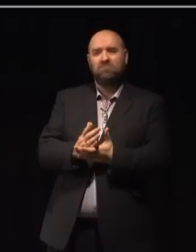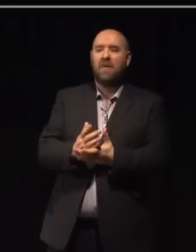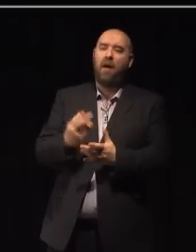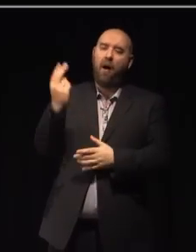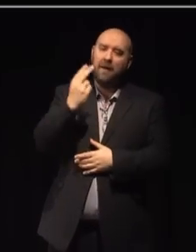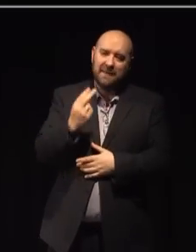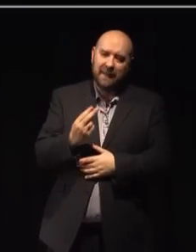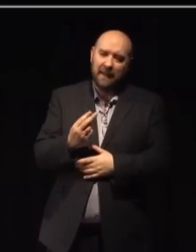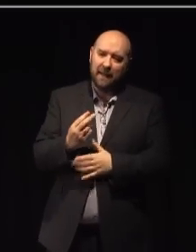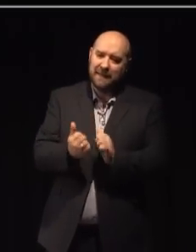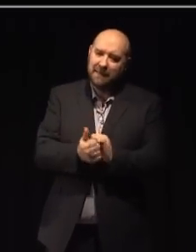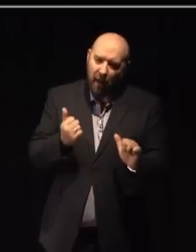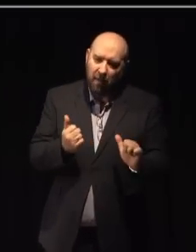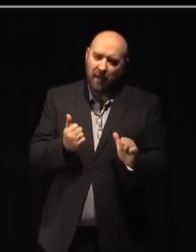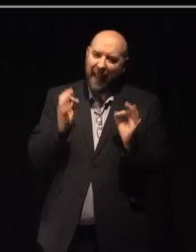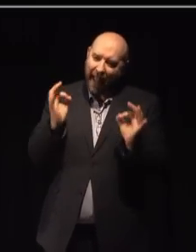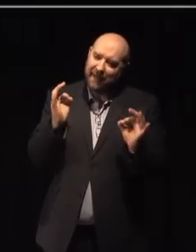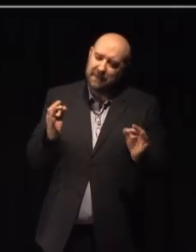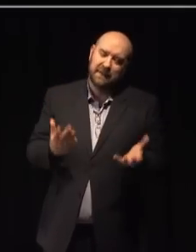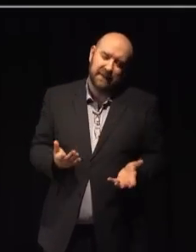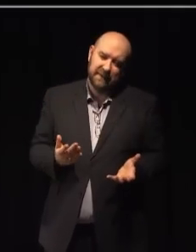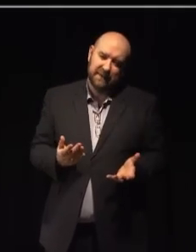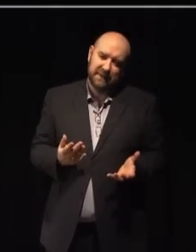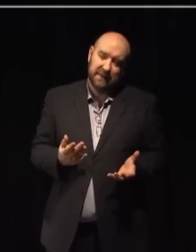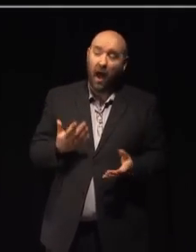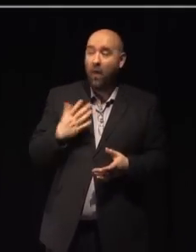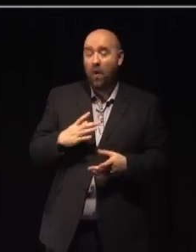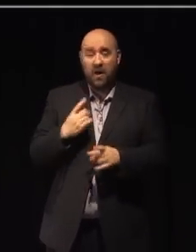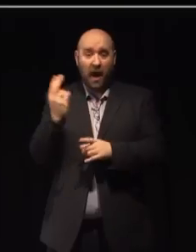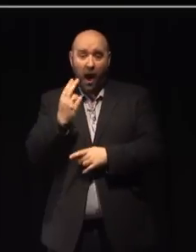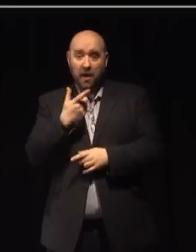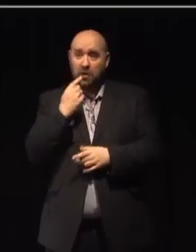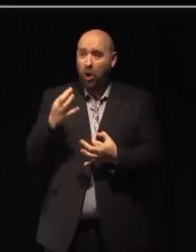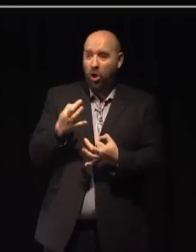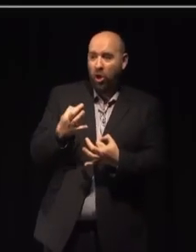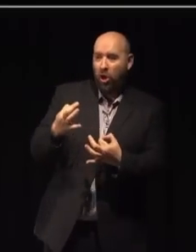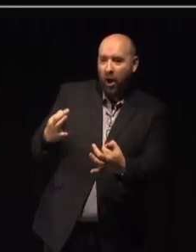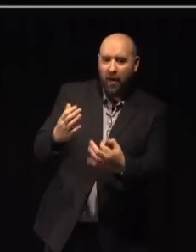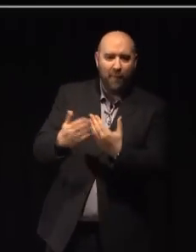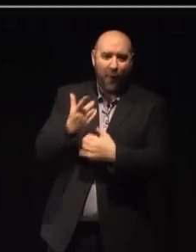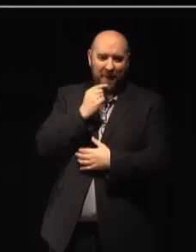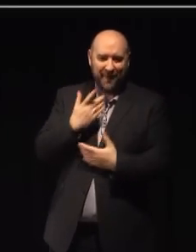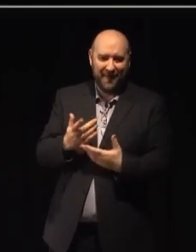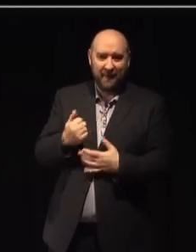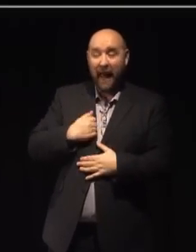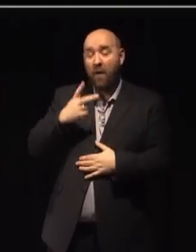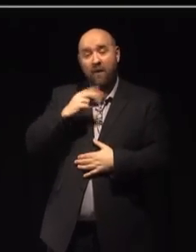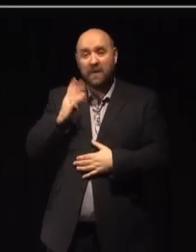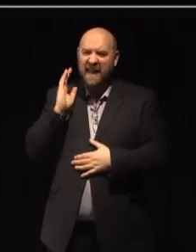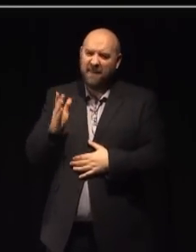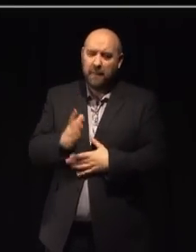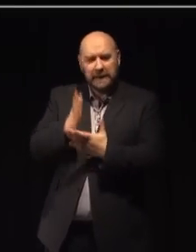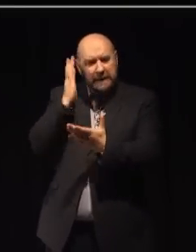excellence. I want the Arts to speak to more people but I want our voices to continue to be distinct